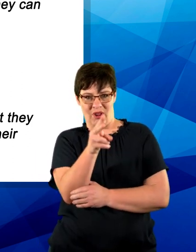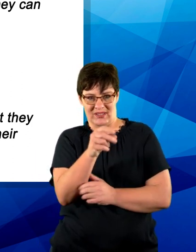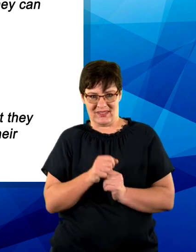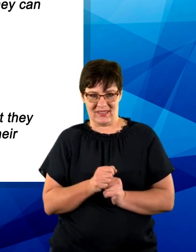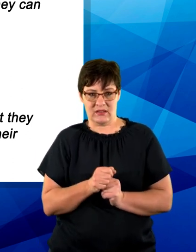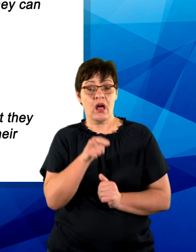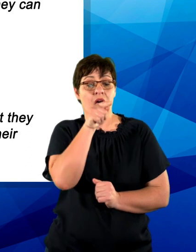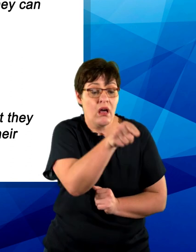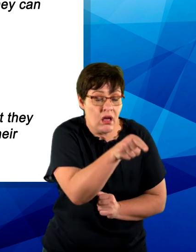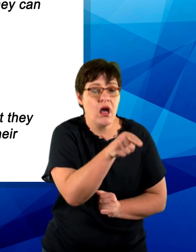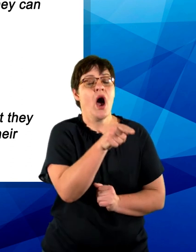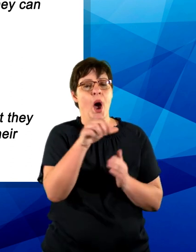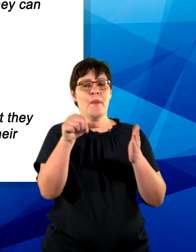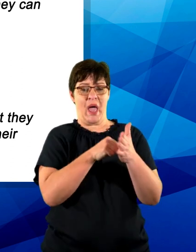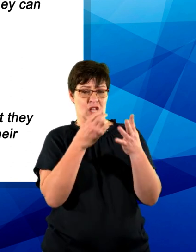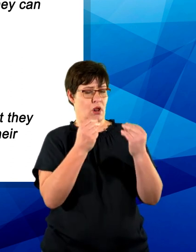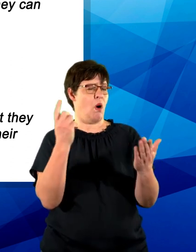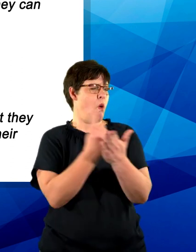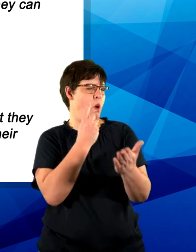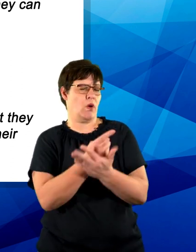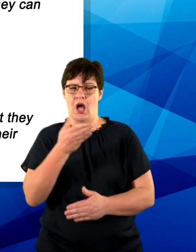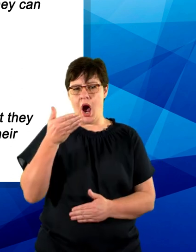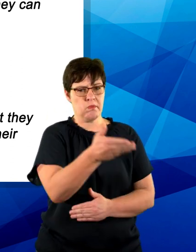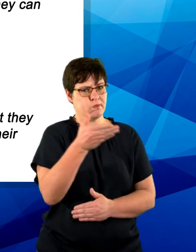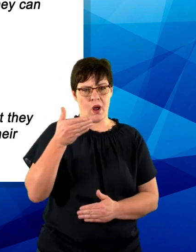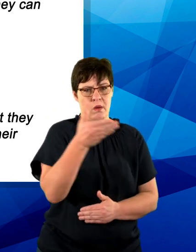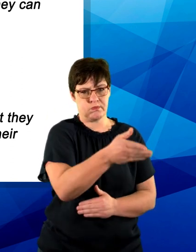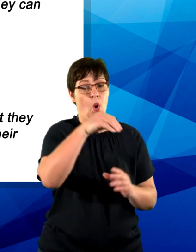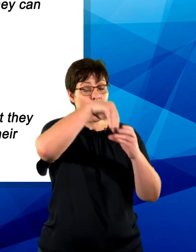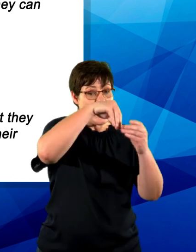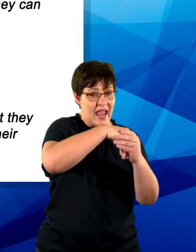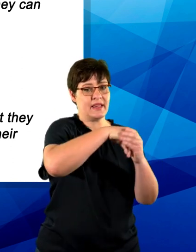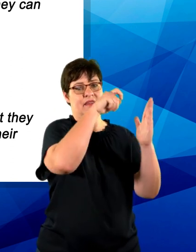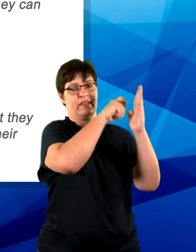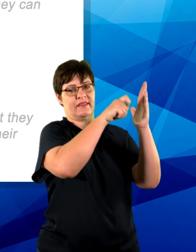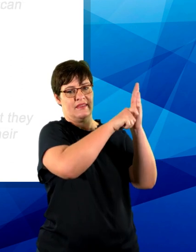to this Harvard version, page numbers must always be included in text references.